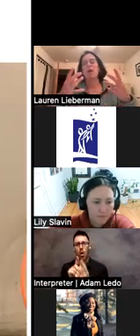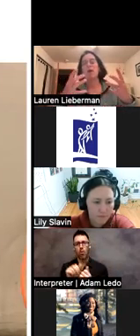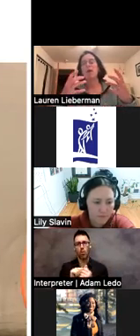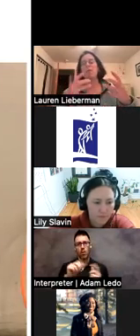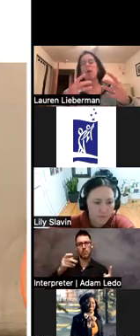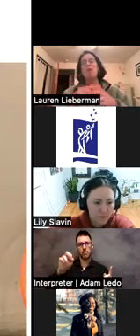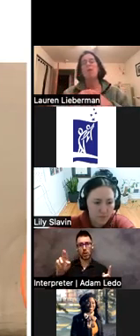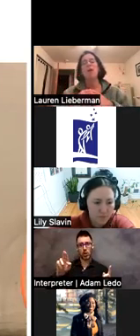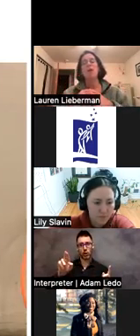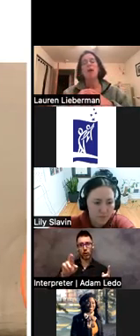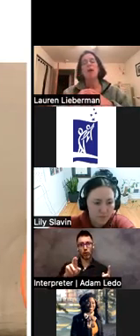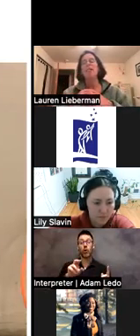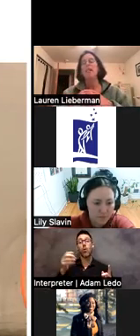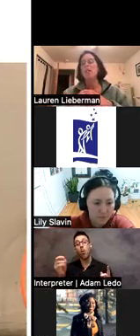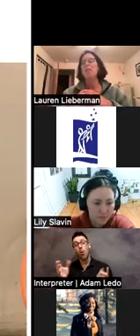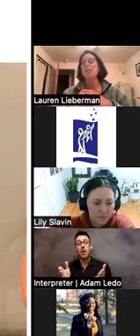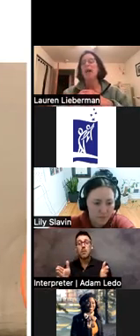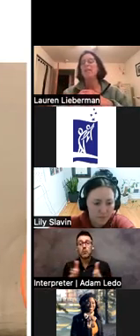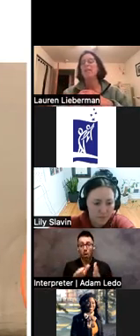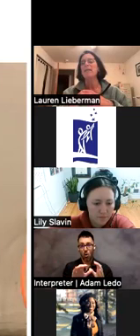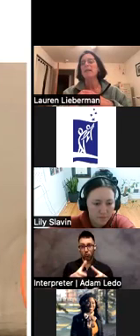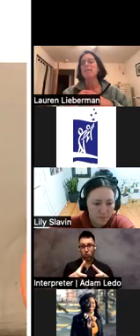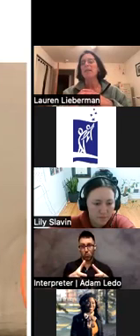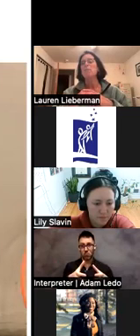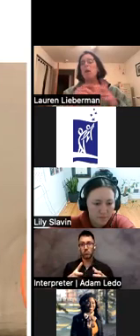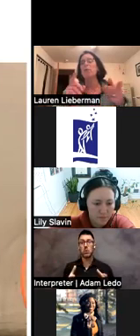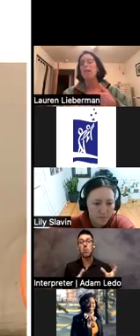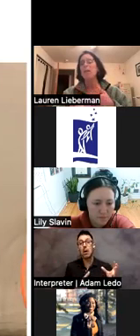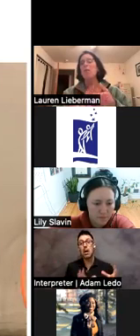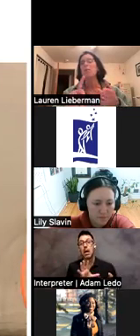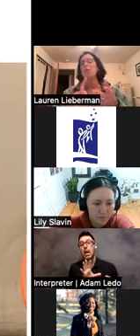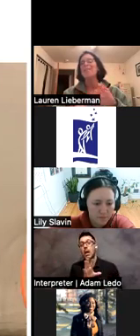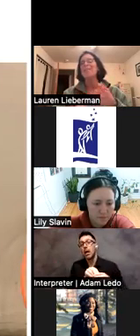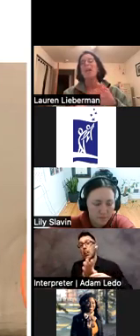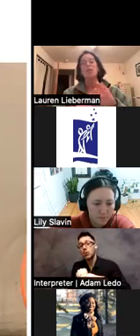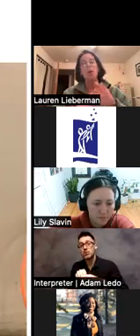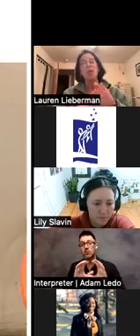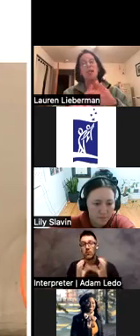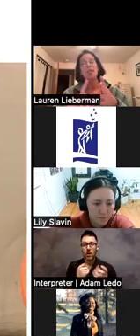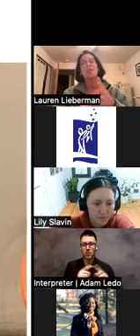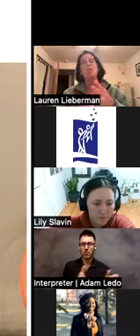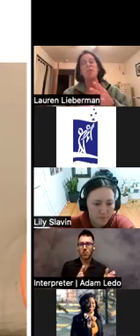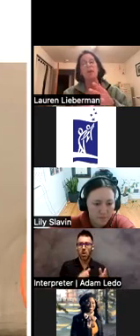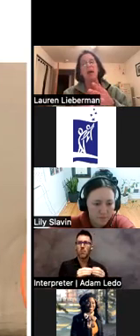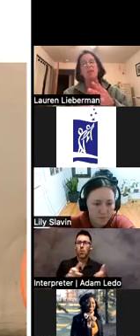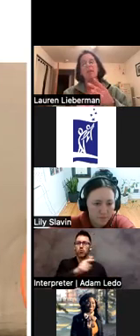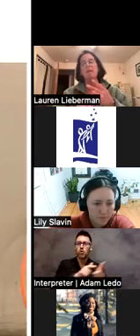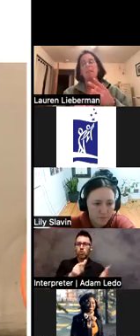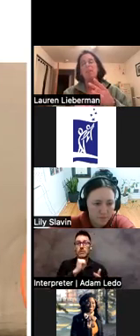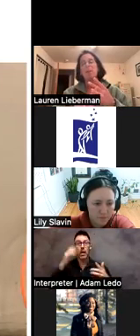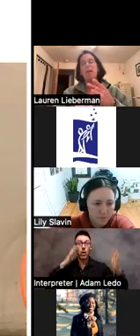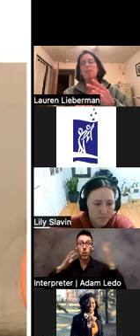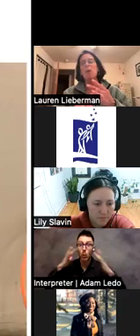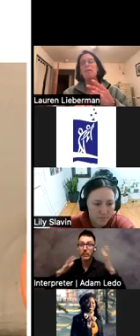or, you know, small groups. So it's an inclusive class, but it's smaller and they get more turns. It's not as noisy. It doesn't move as fast.